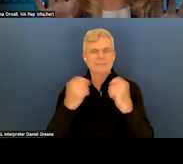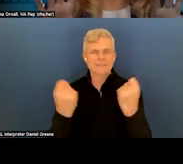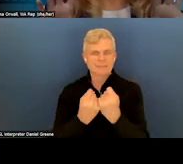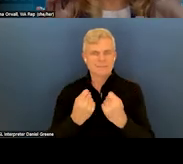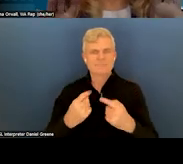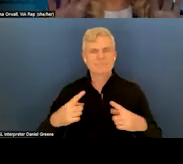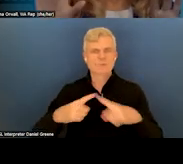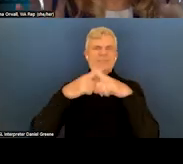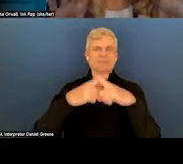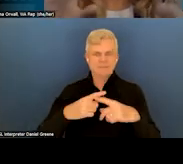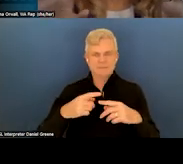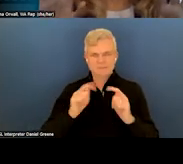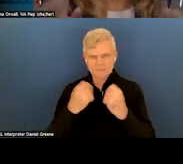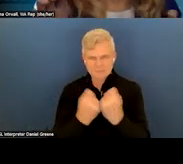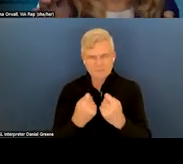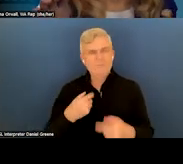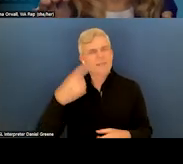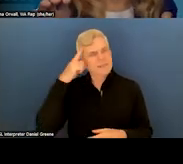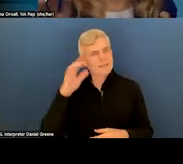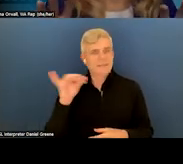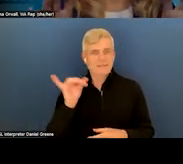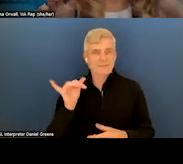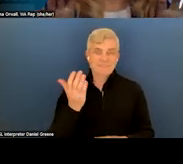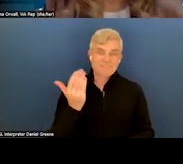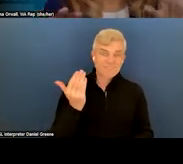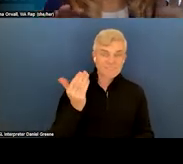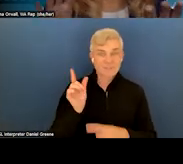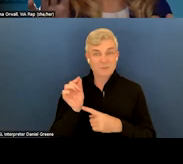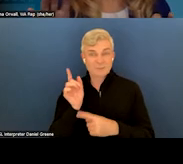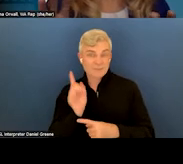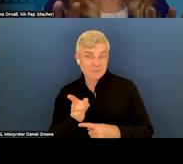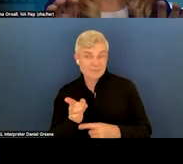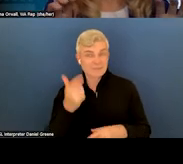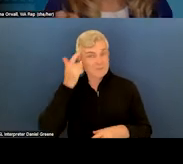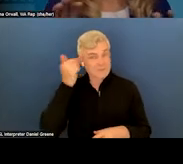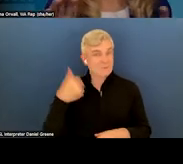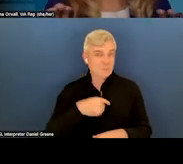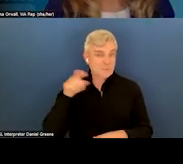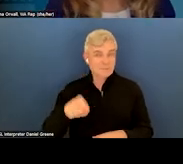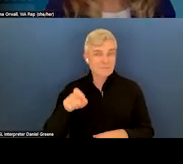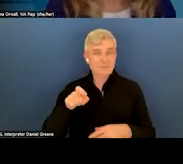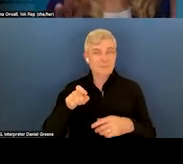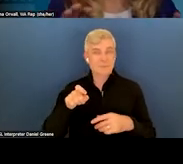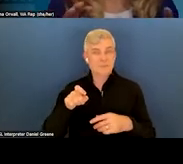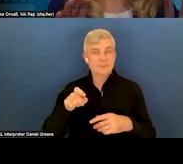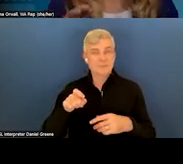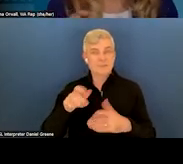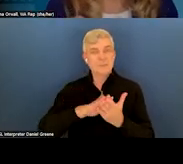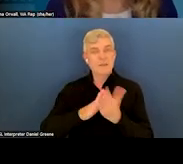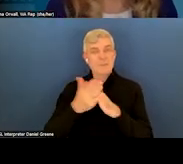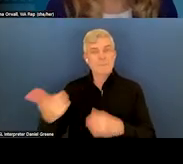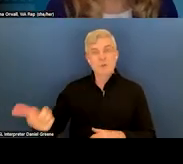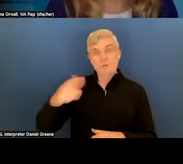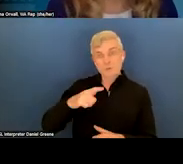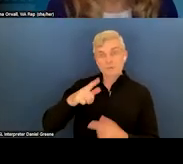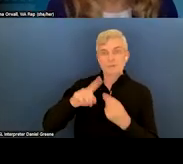And, you know, I think like 15, 20 minutes, right? Because we're going to have to be an alternative to the 9